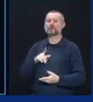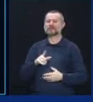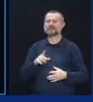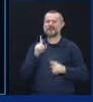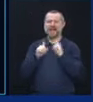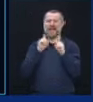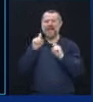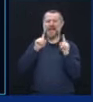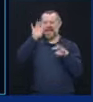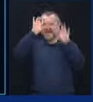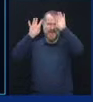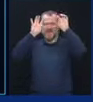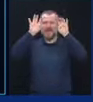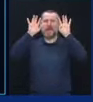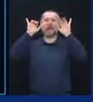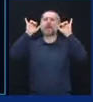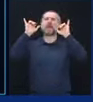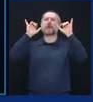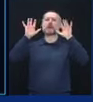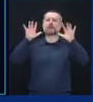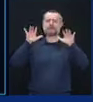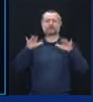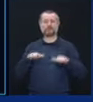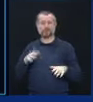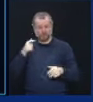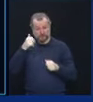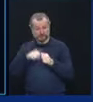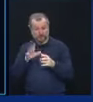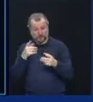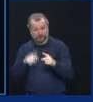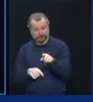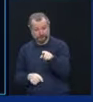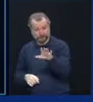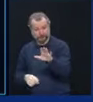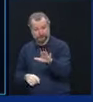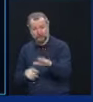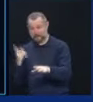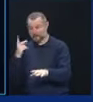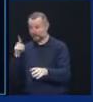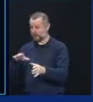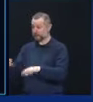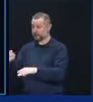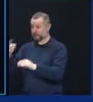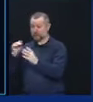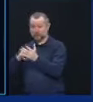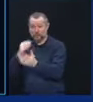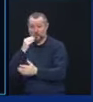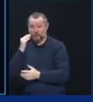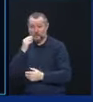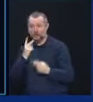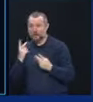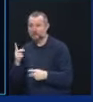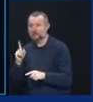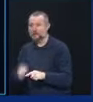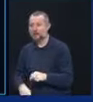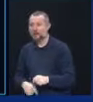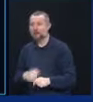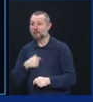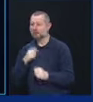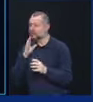happened here. A loved one died in a nursing home. You didn't even get a chance to see them. You didn't get a chance to talk to them.